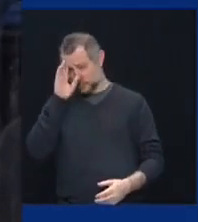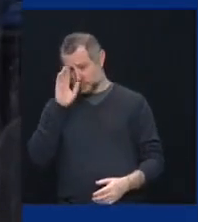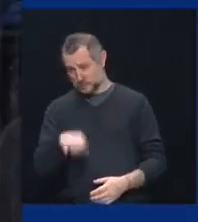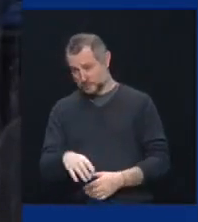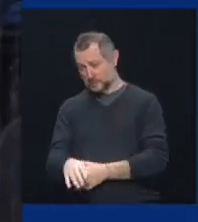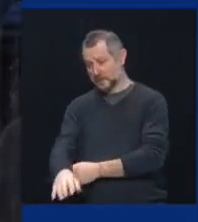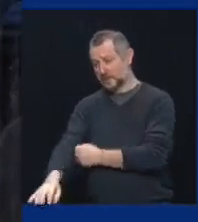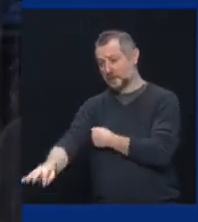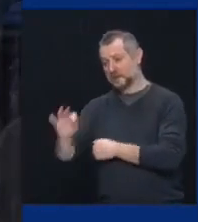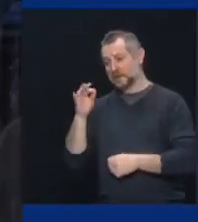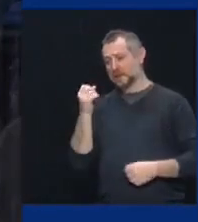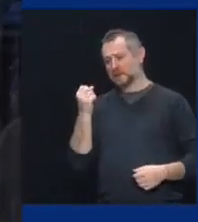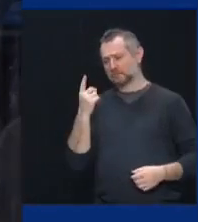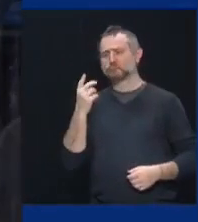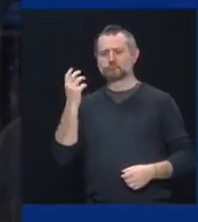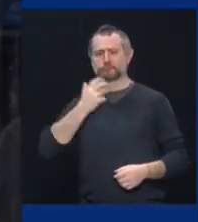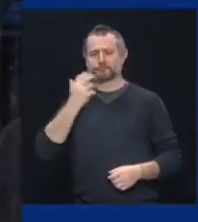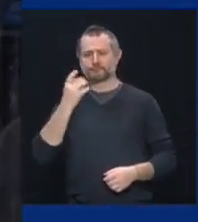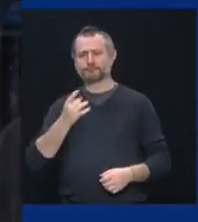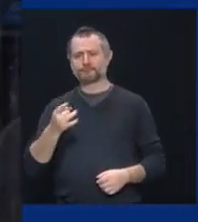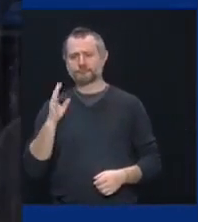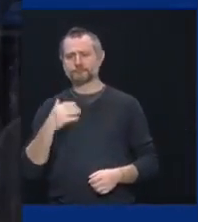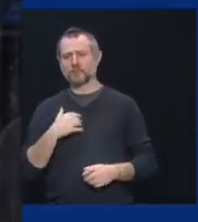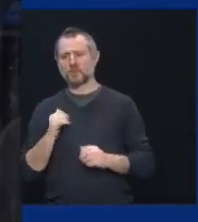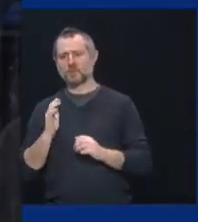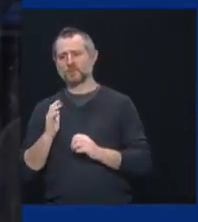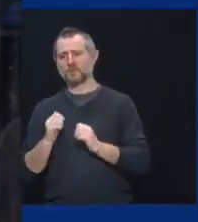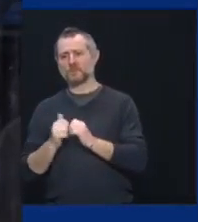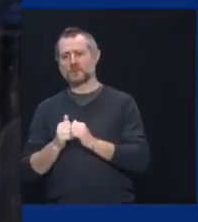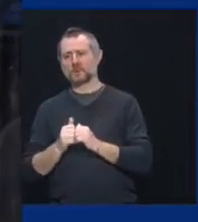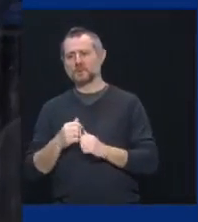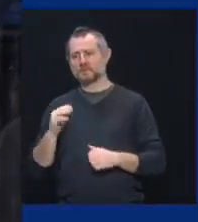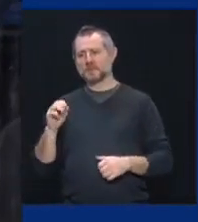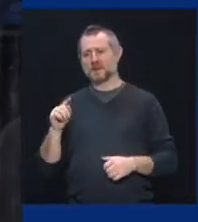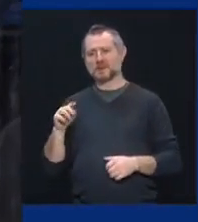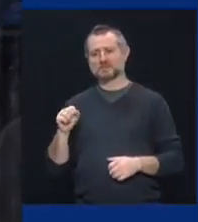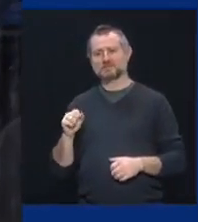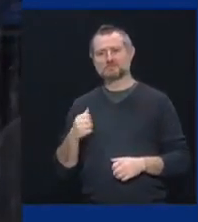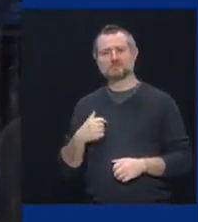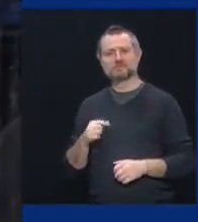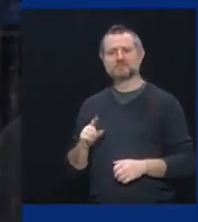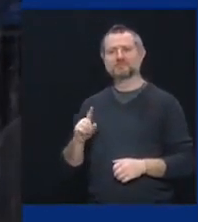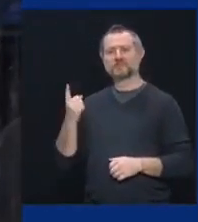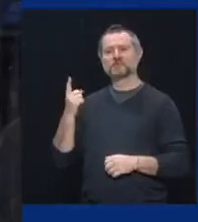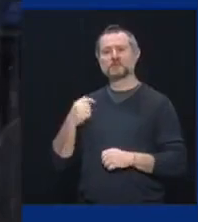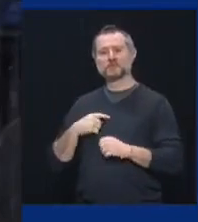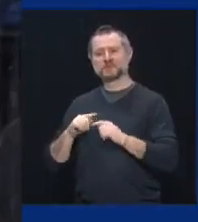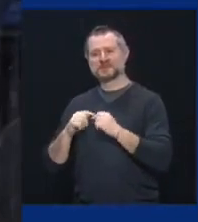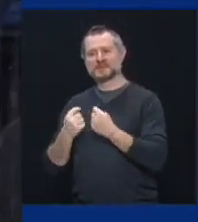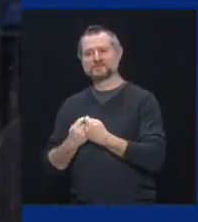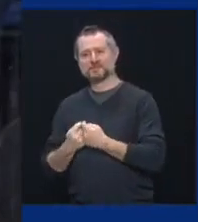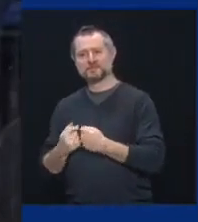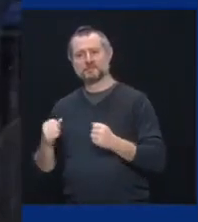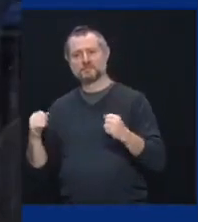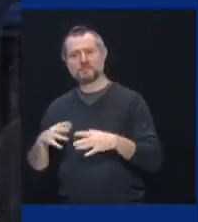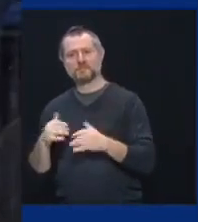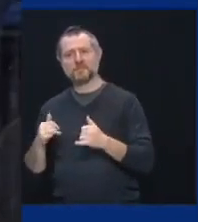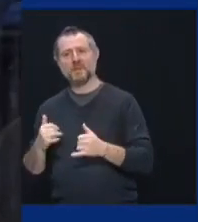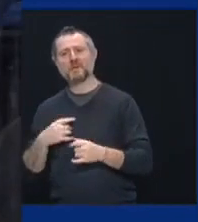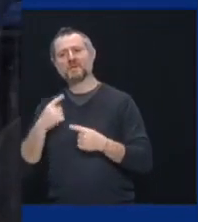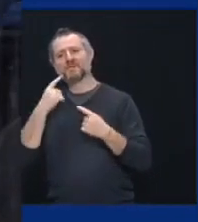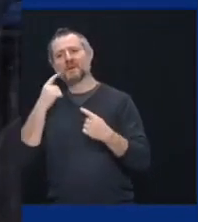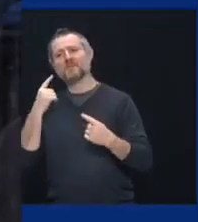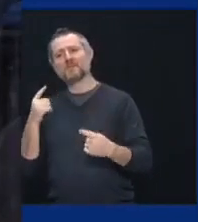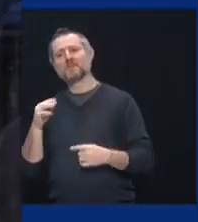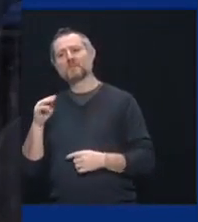I was also with the Mets when we came back. We the first team in New York to play the infamous Mike Piazza home run. Um,